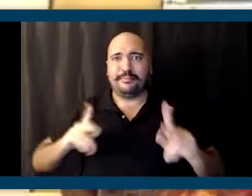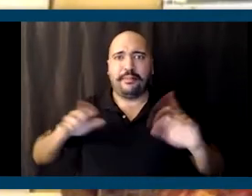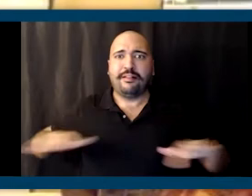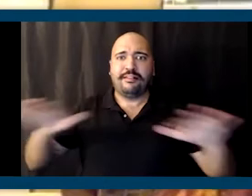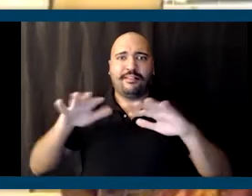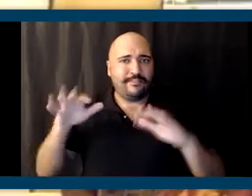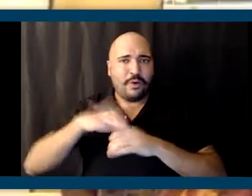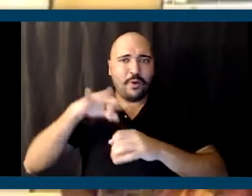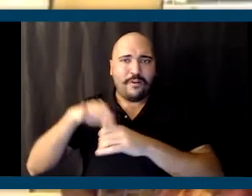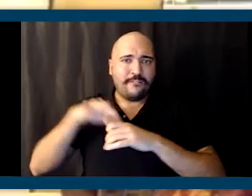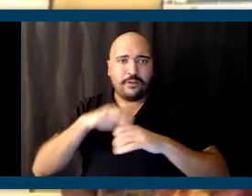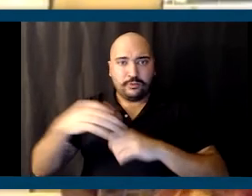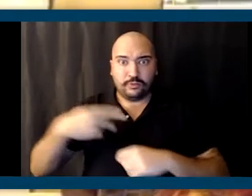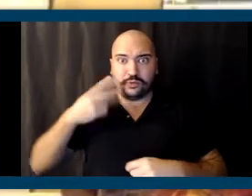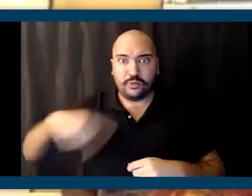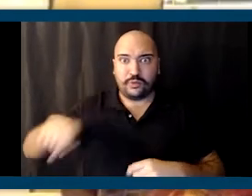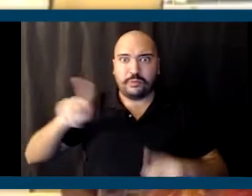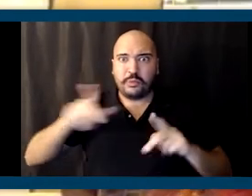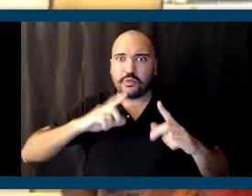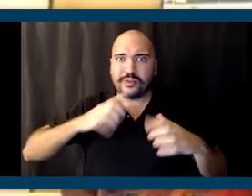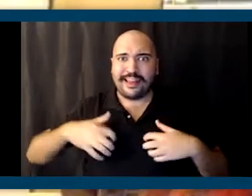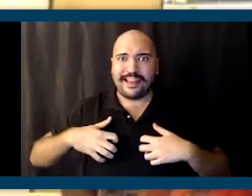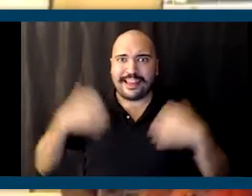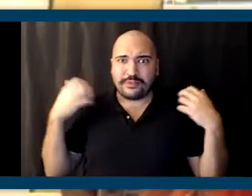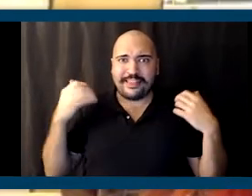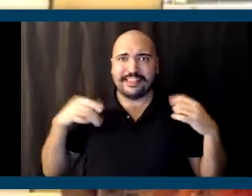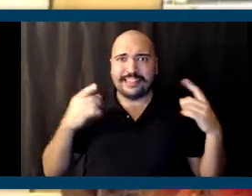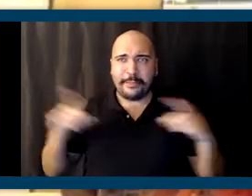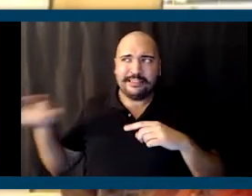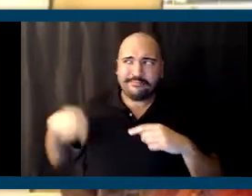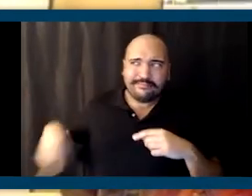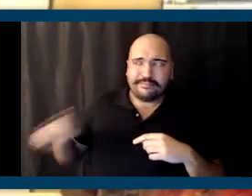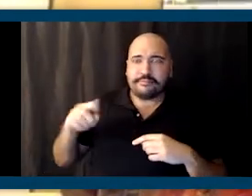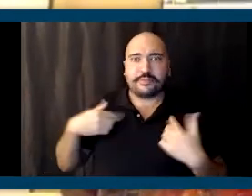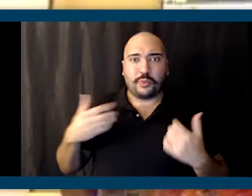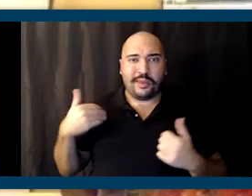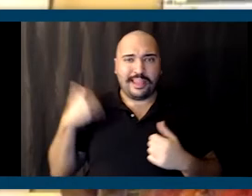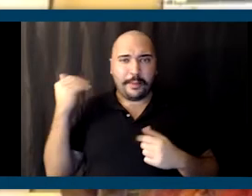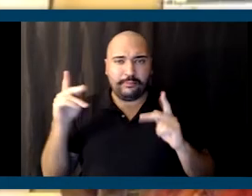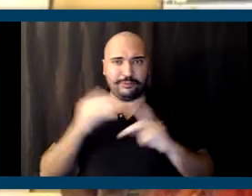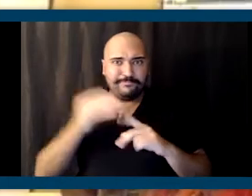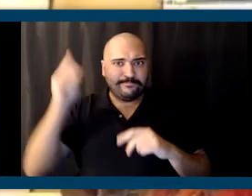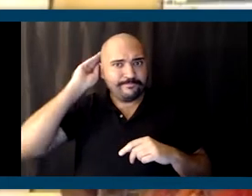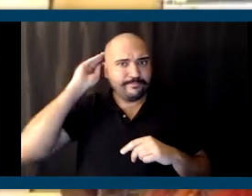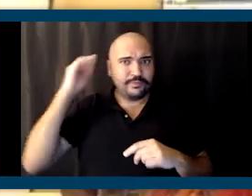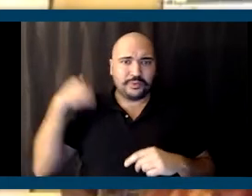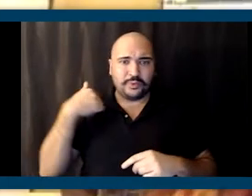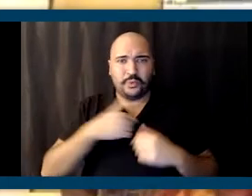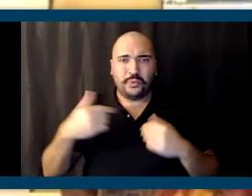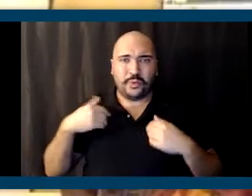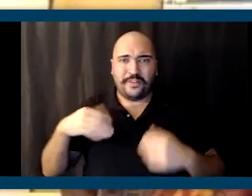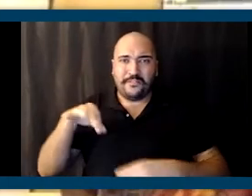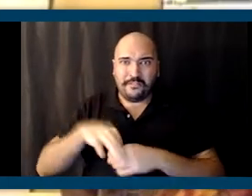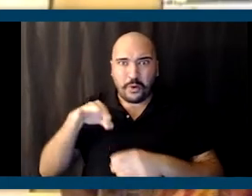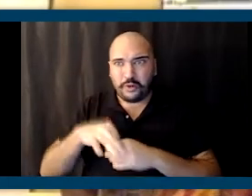that, we see those folks who are very angry that this is happening. And I want young people to keep in mind that when we had voter turnouts of 40 and